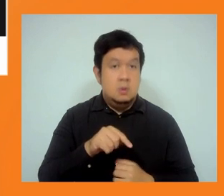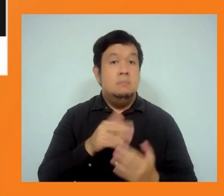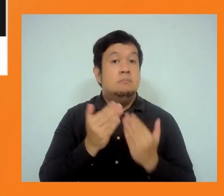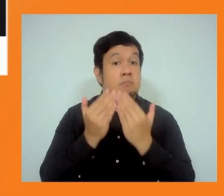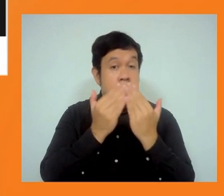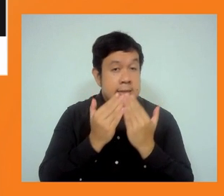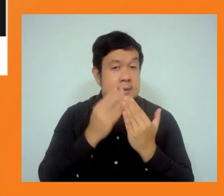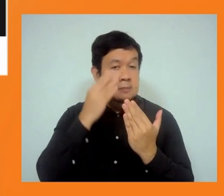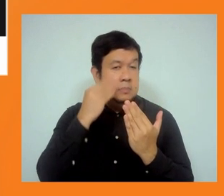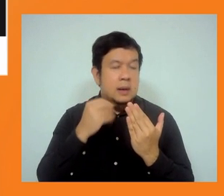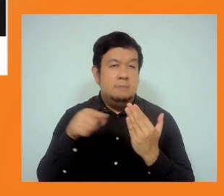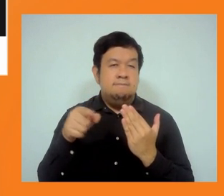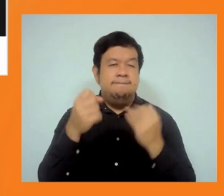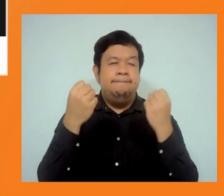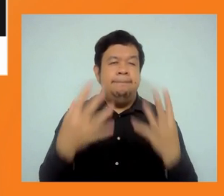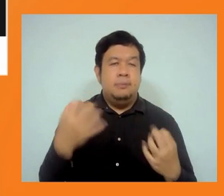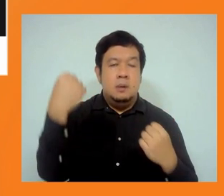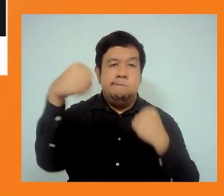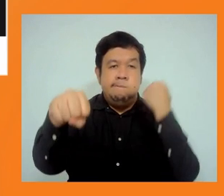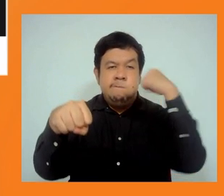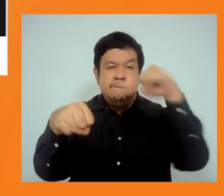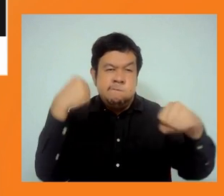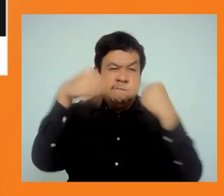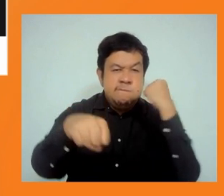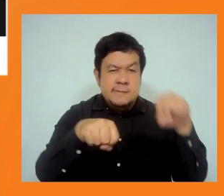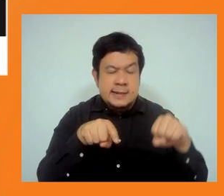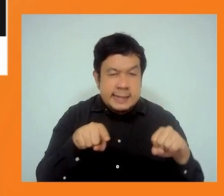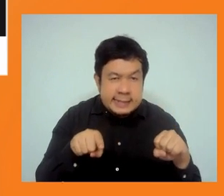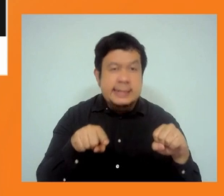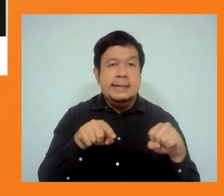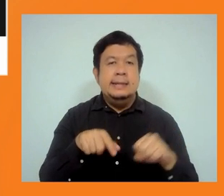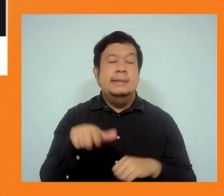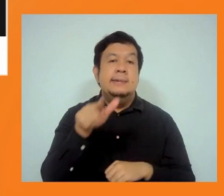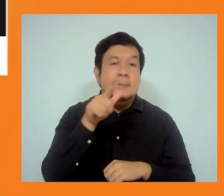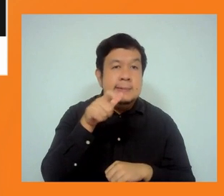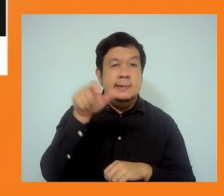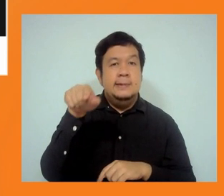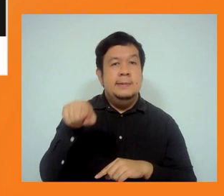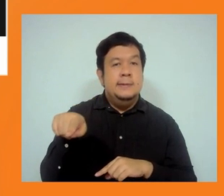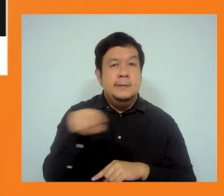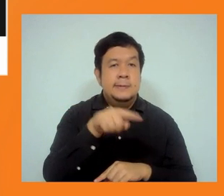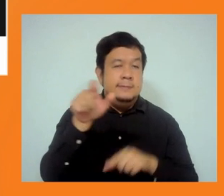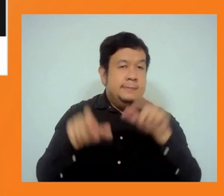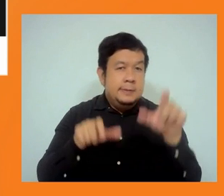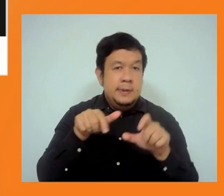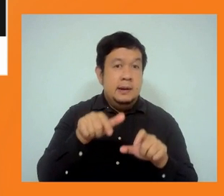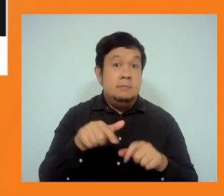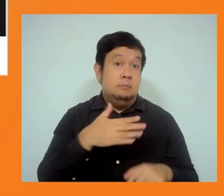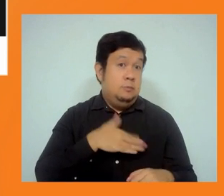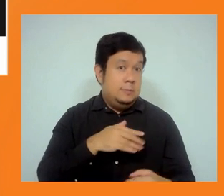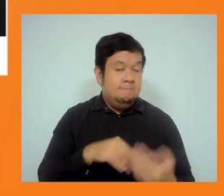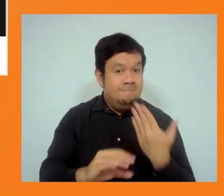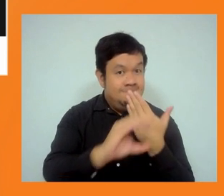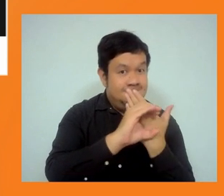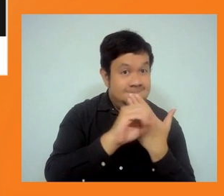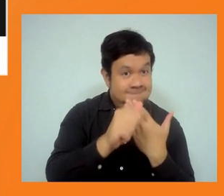committed by subcontractors. Sometimes subcontractors, subcontractors, sub-sub-sub-sub-sub and